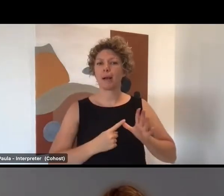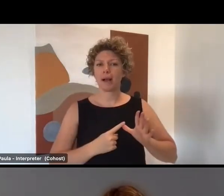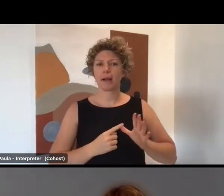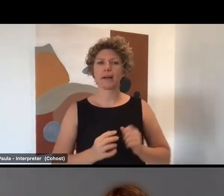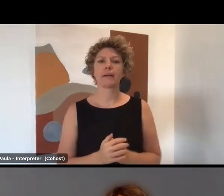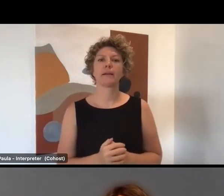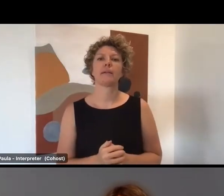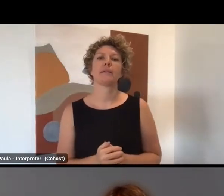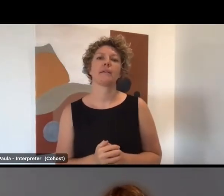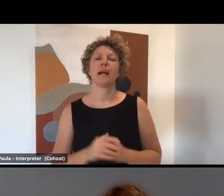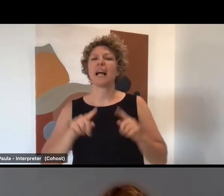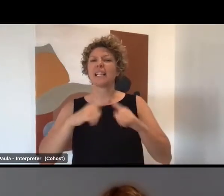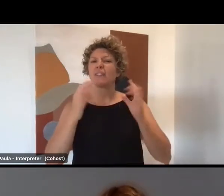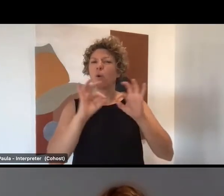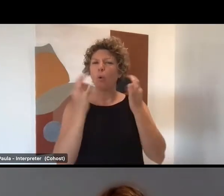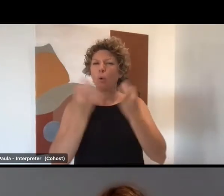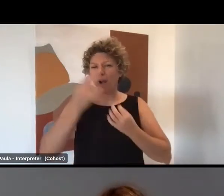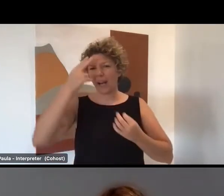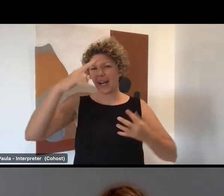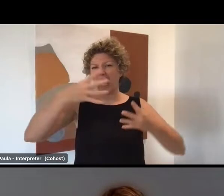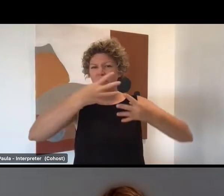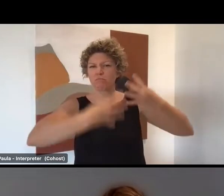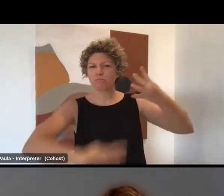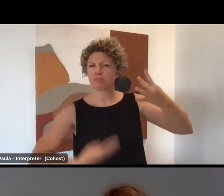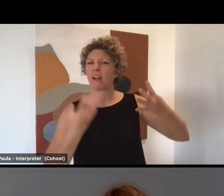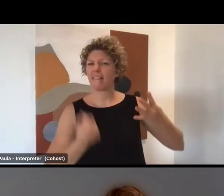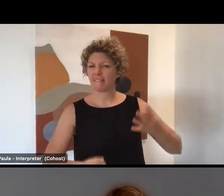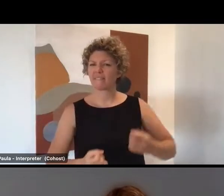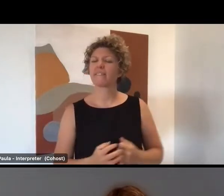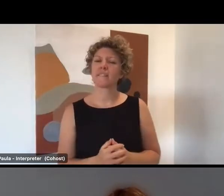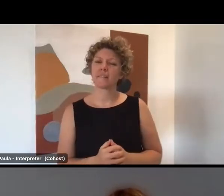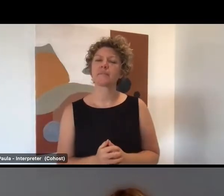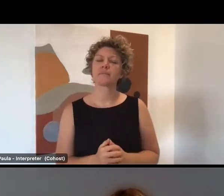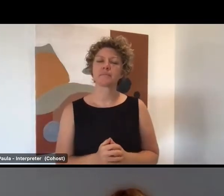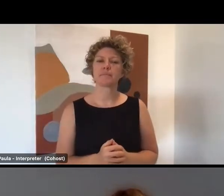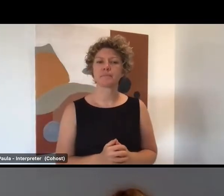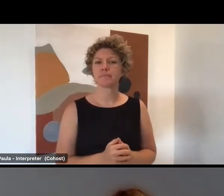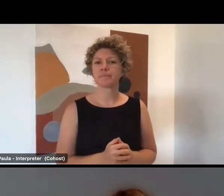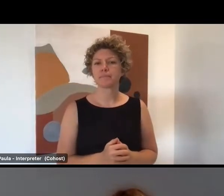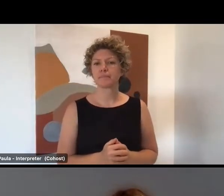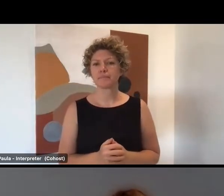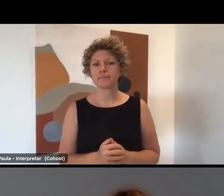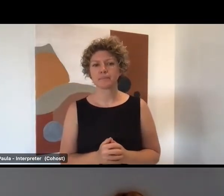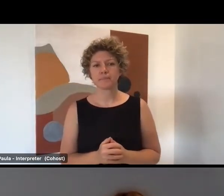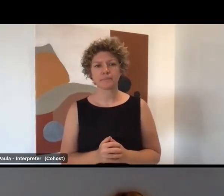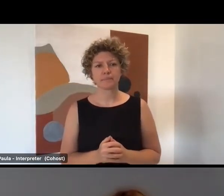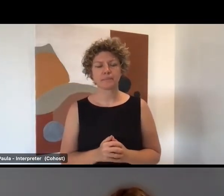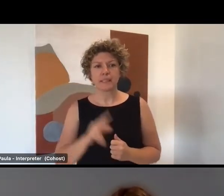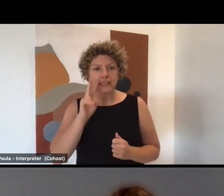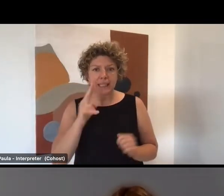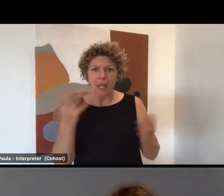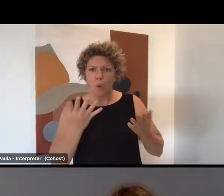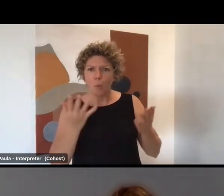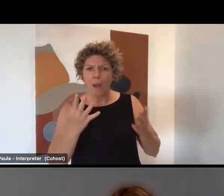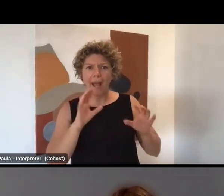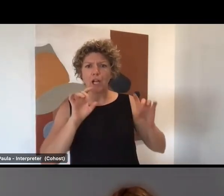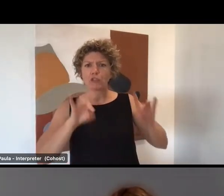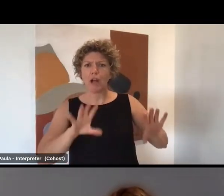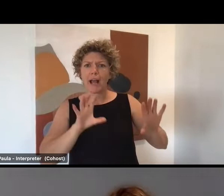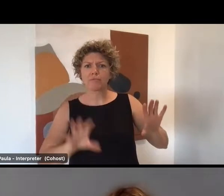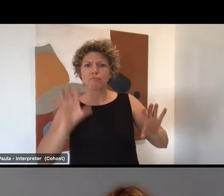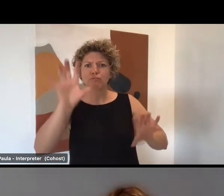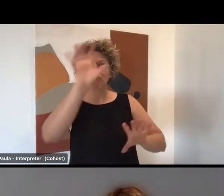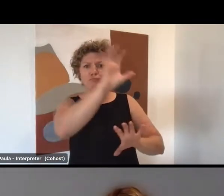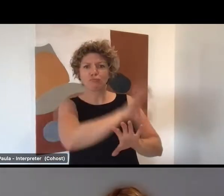Powerhouse Hub, the Human Services Skills Organisation and you can see where the organisation service